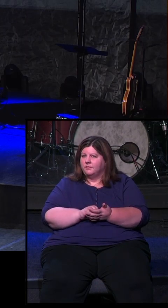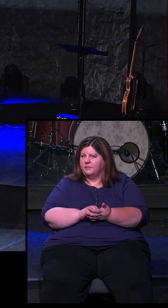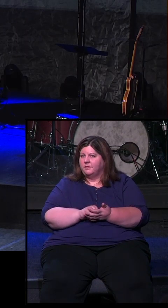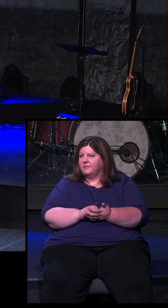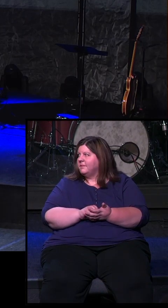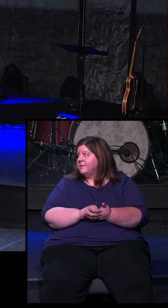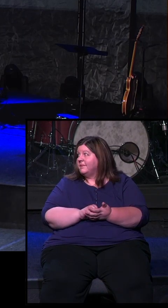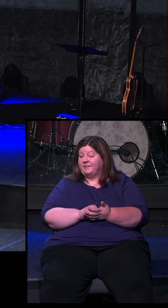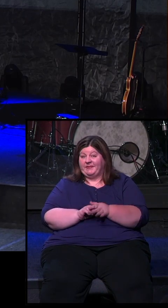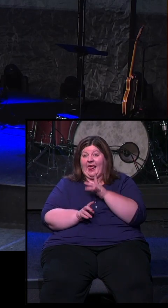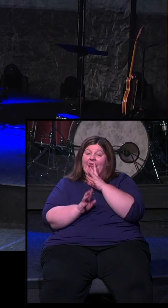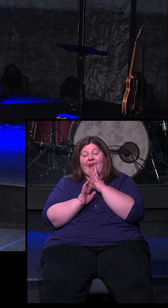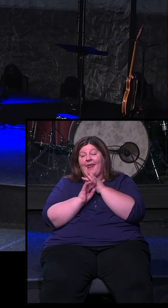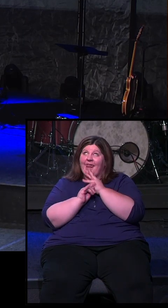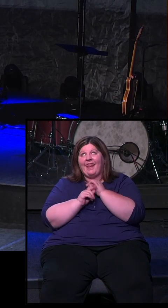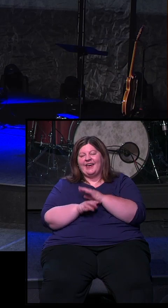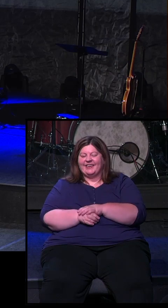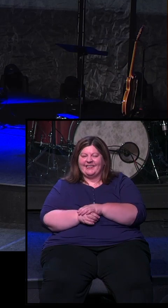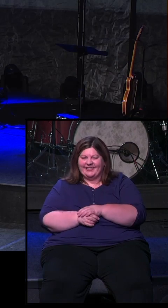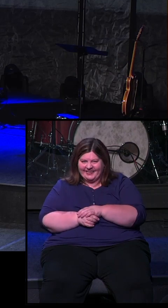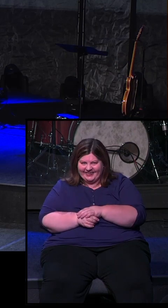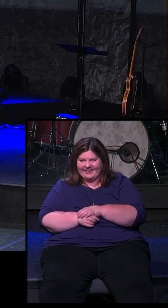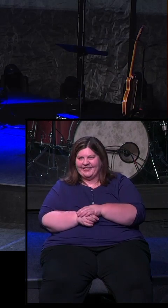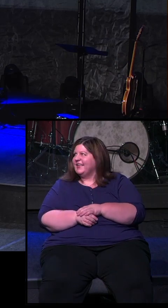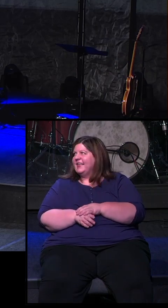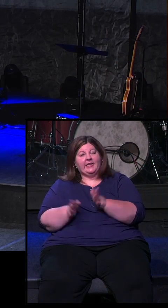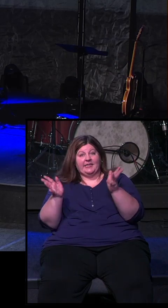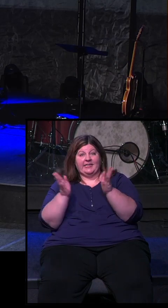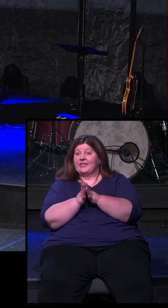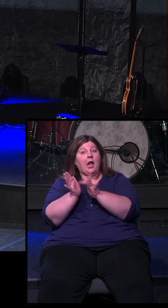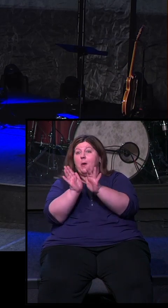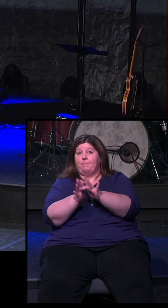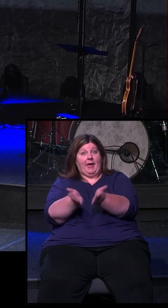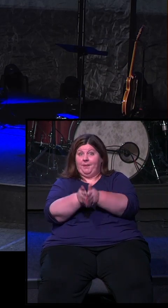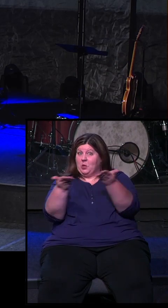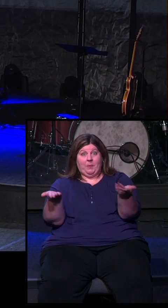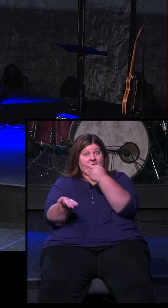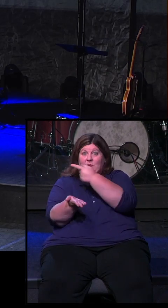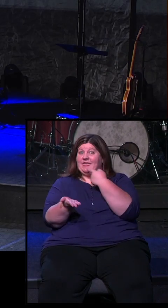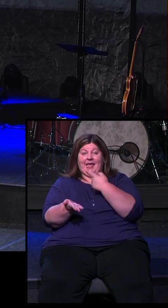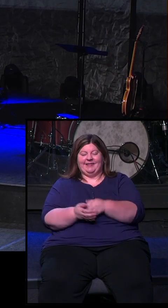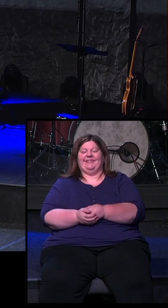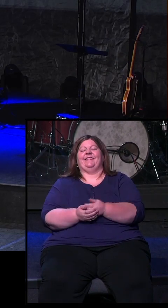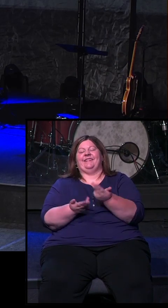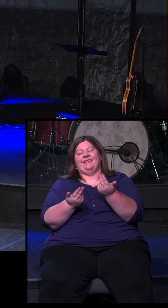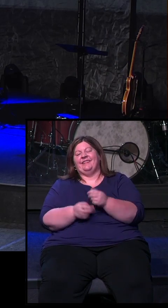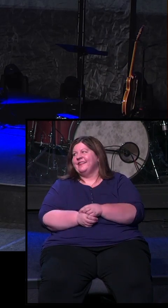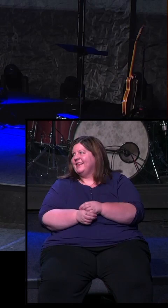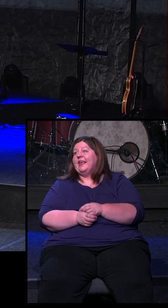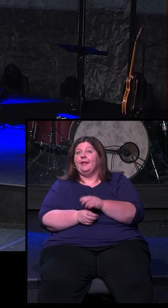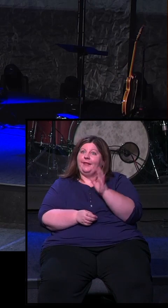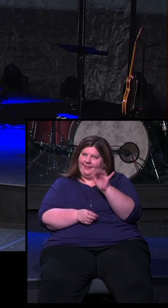My son, Maverick. My Maverick. Open your Bibles, is what he said. Open your Bibles. We're ready to preach. Yep, that's